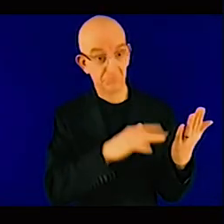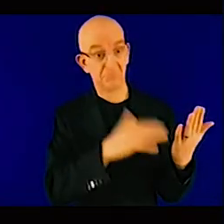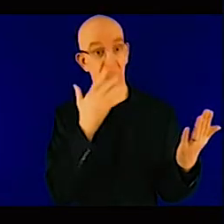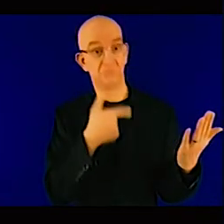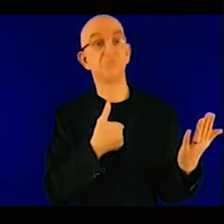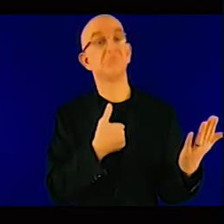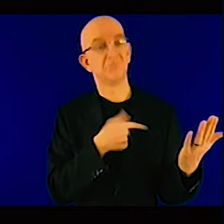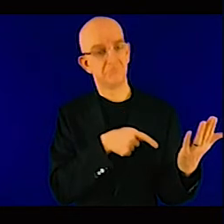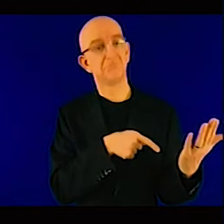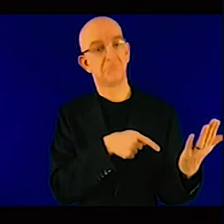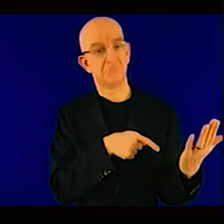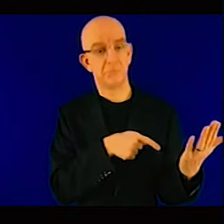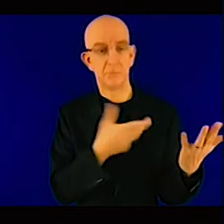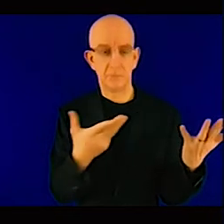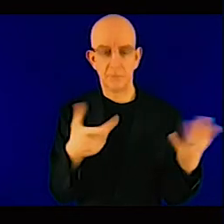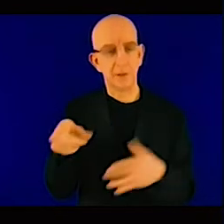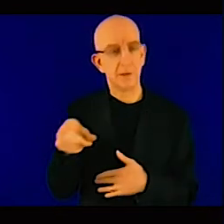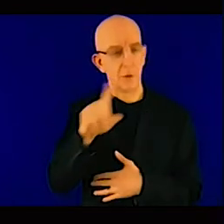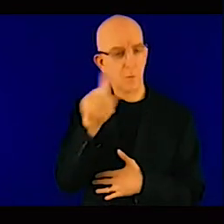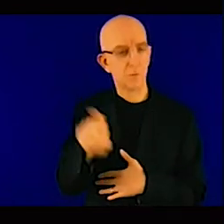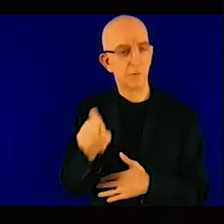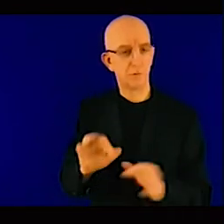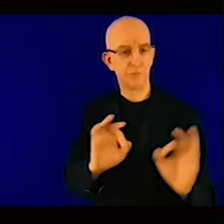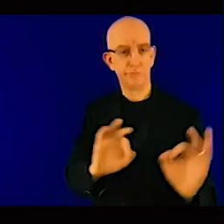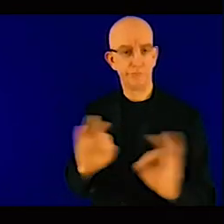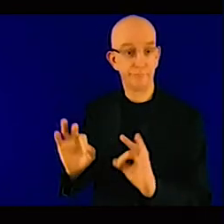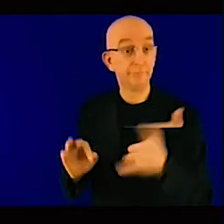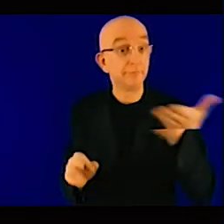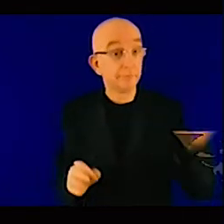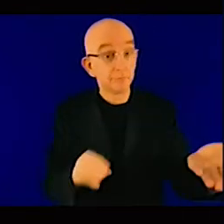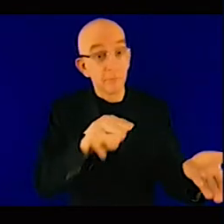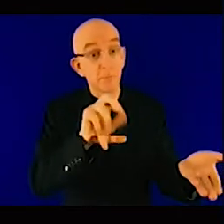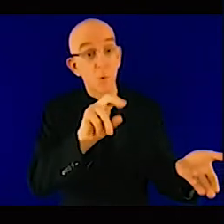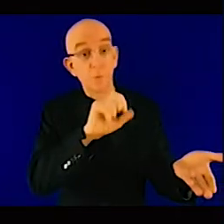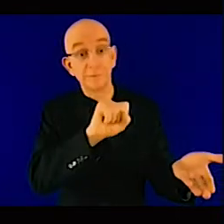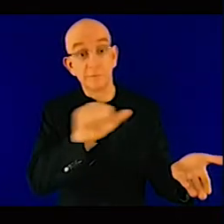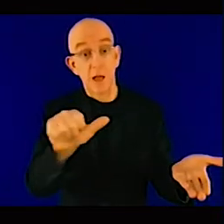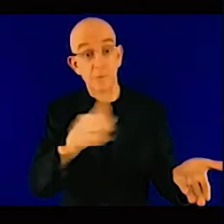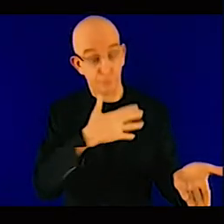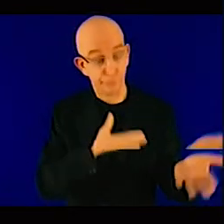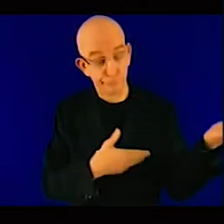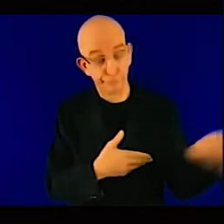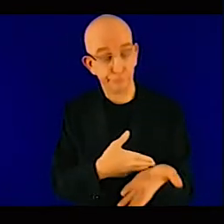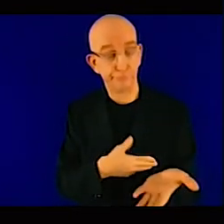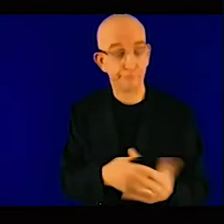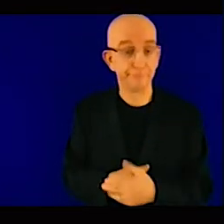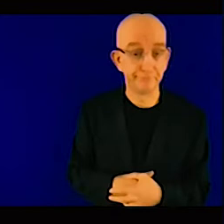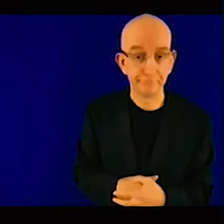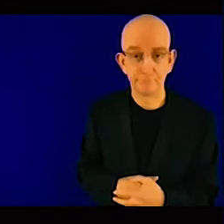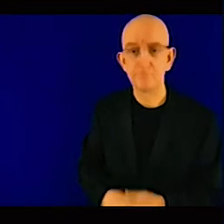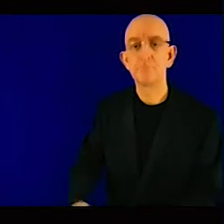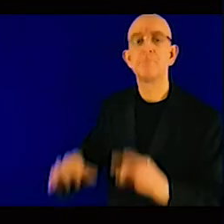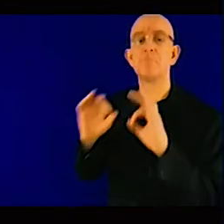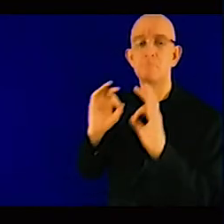well as the unique circumstances of, uh, Africa continent. But maybe with a specific,